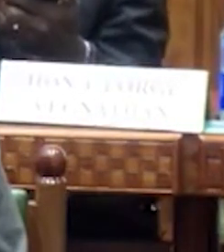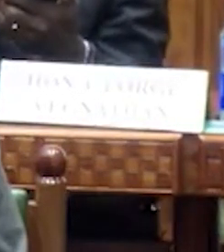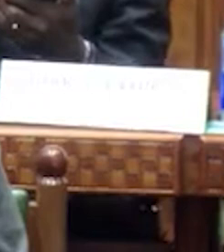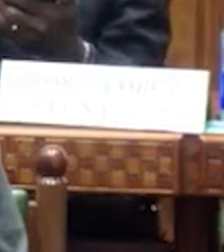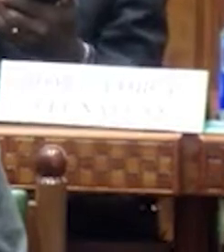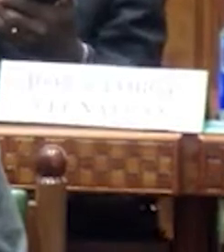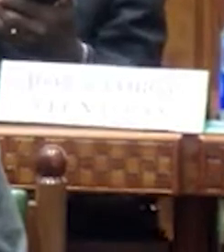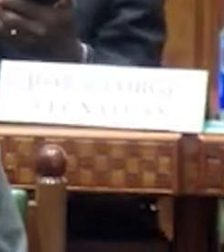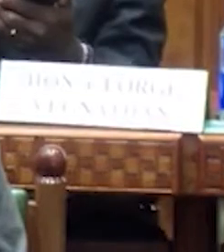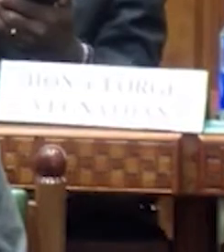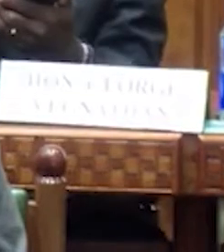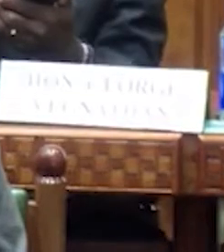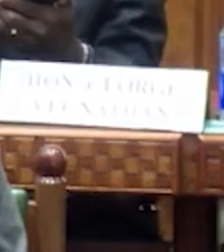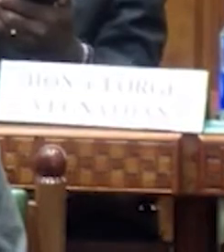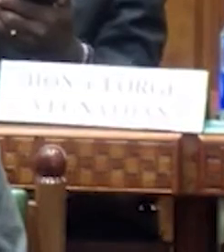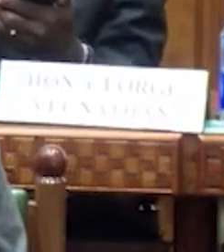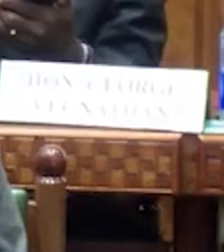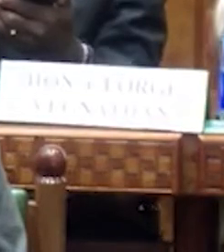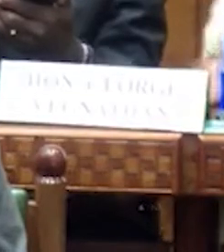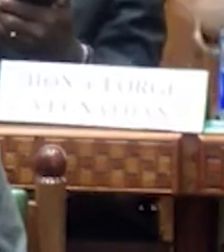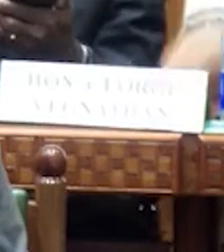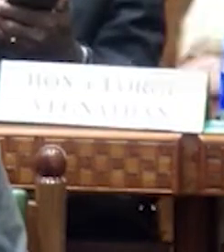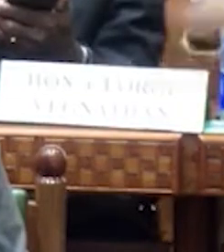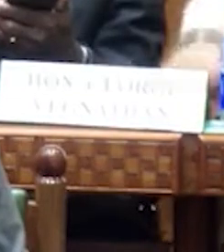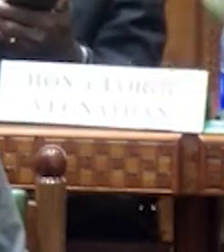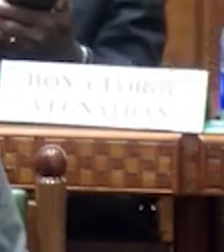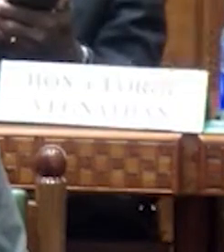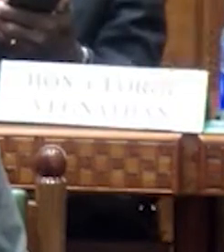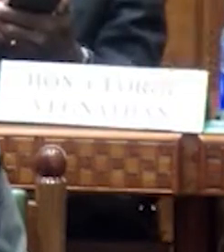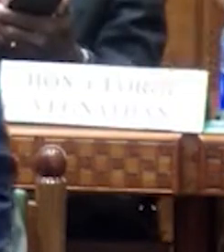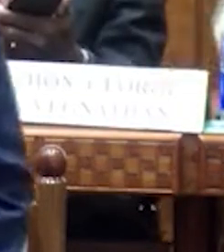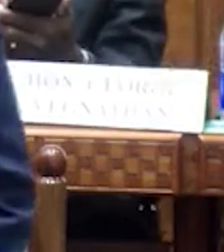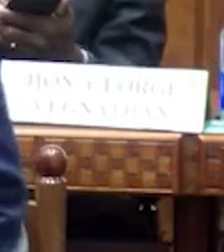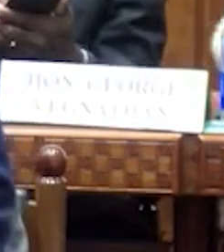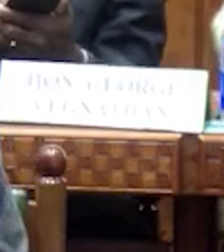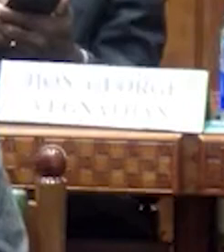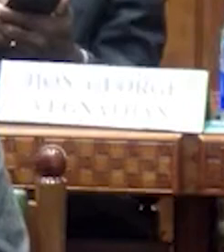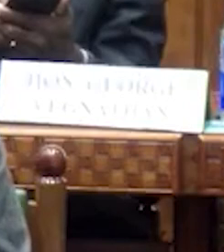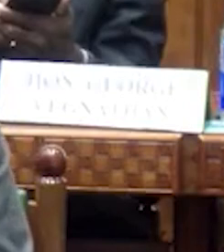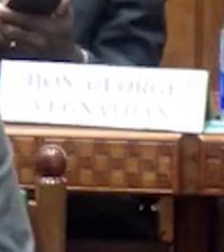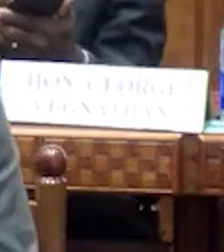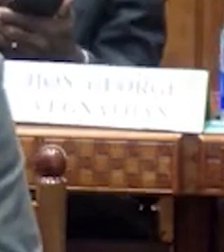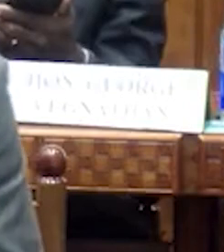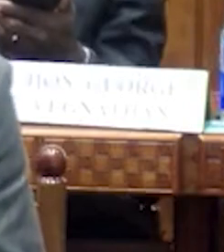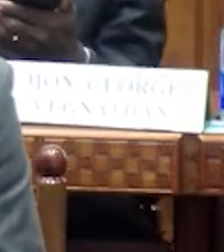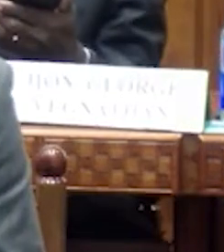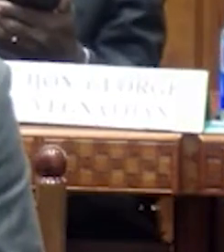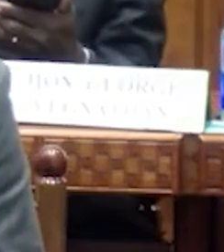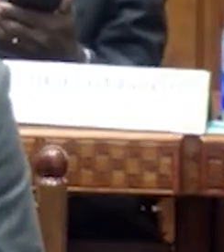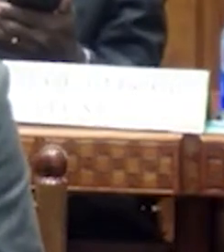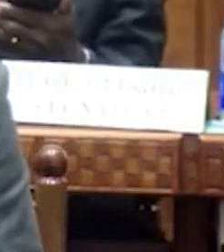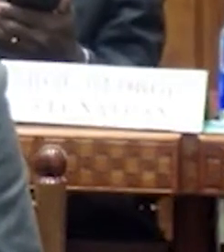not been able to even produce a single alternative budget since 2014. Not a single alternative budget. Nor has NFP.